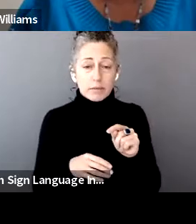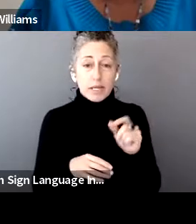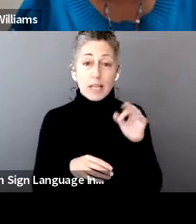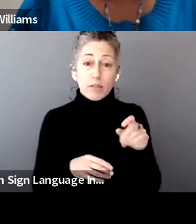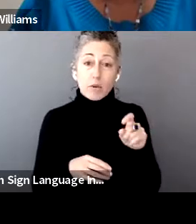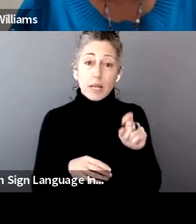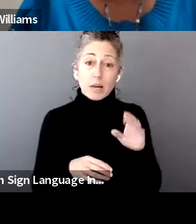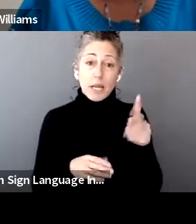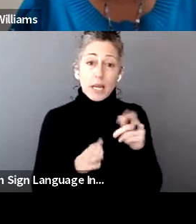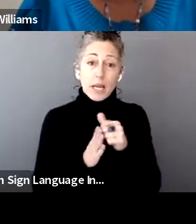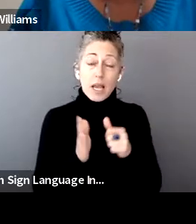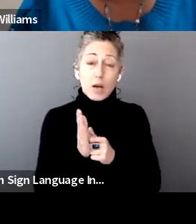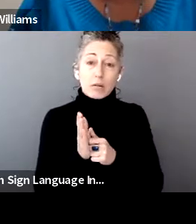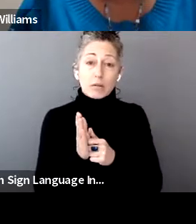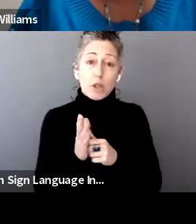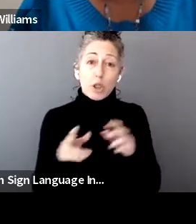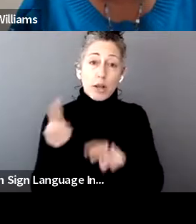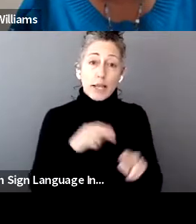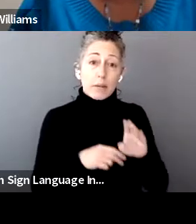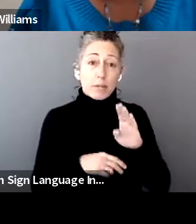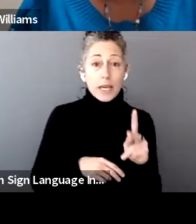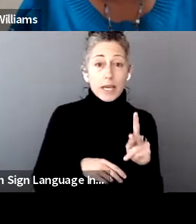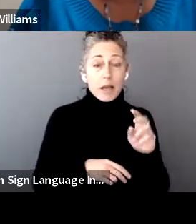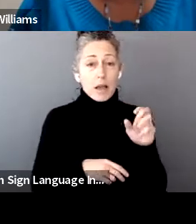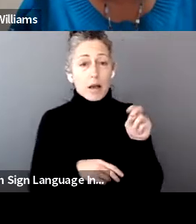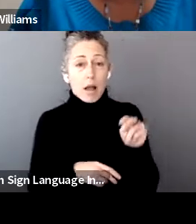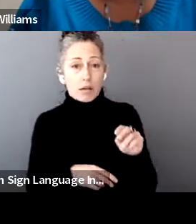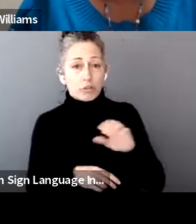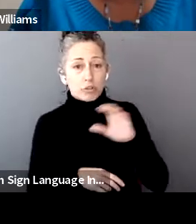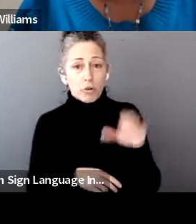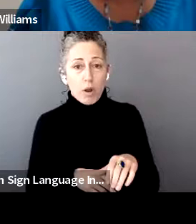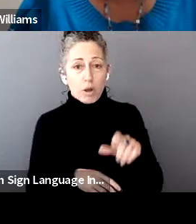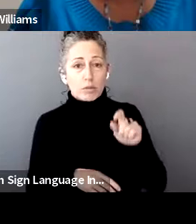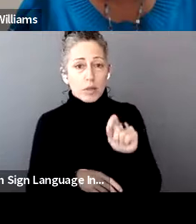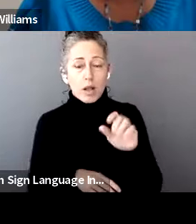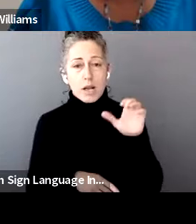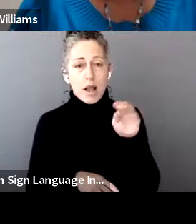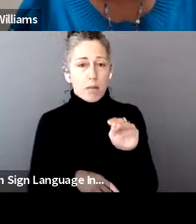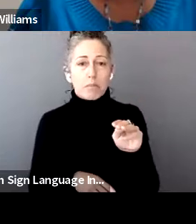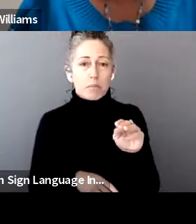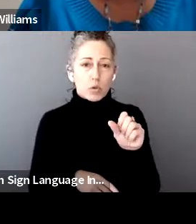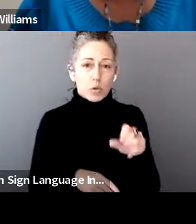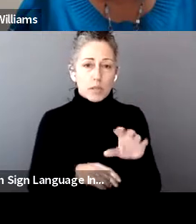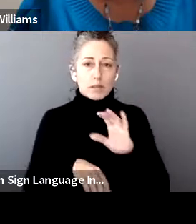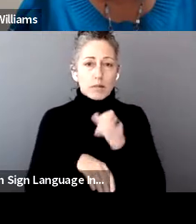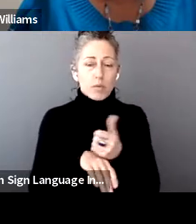a bank account, check out bankonchicago.com. There's lots of assistance available with either of those things.